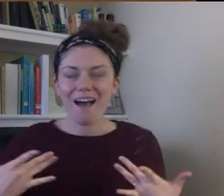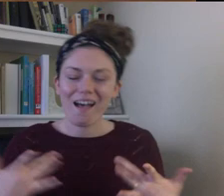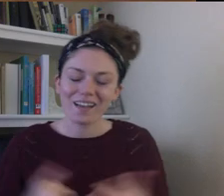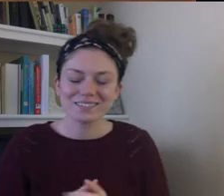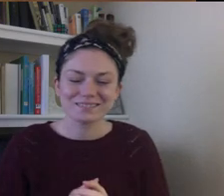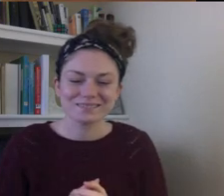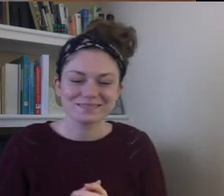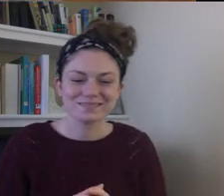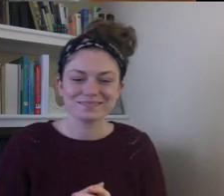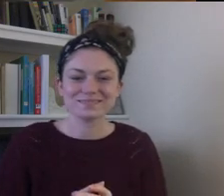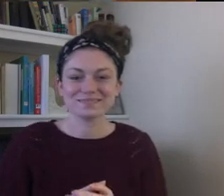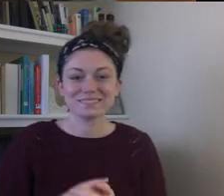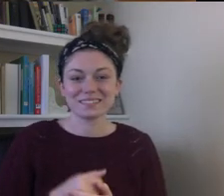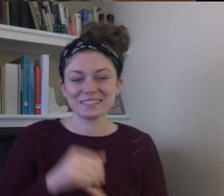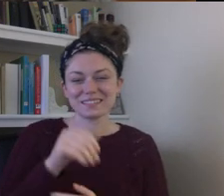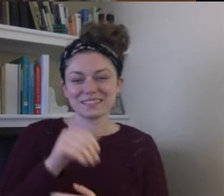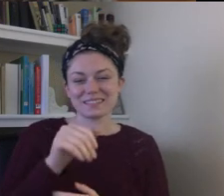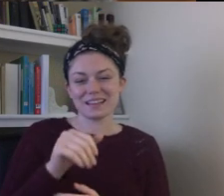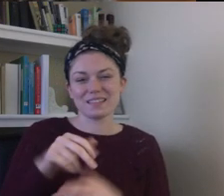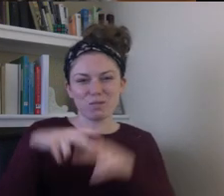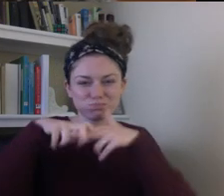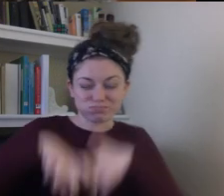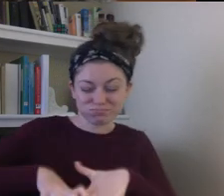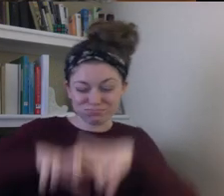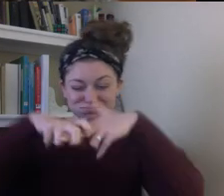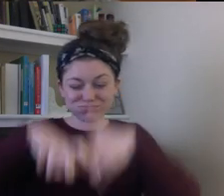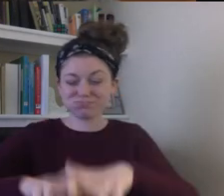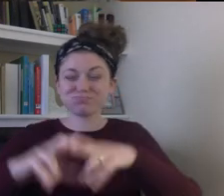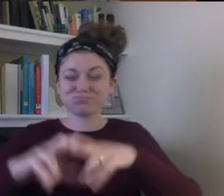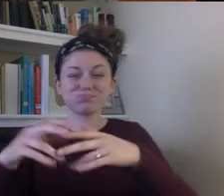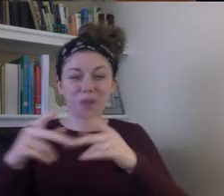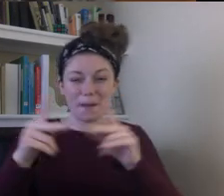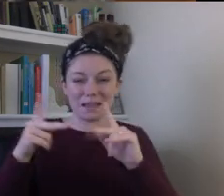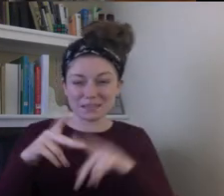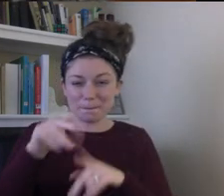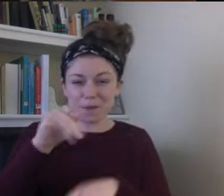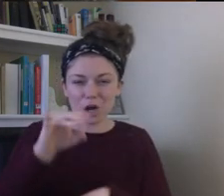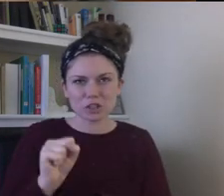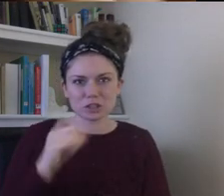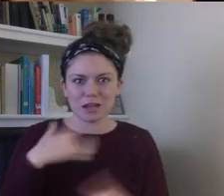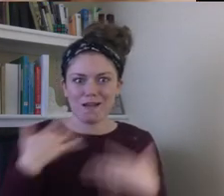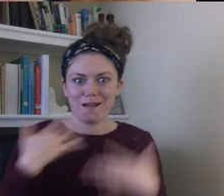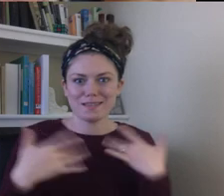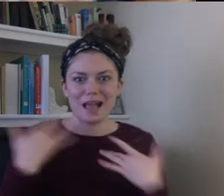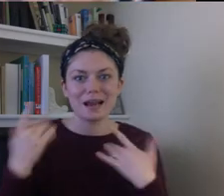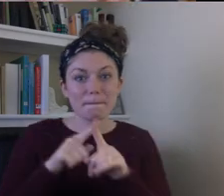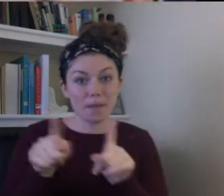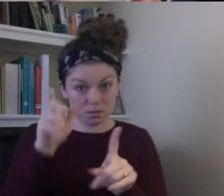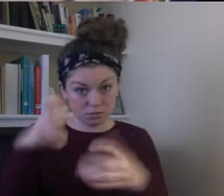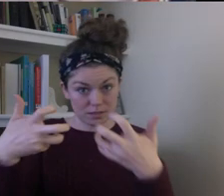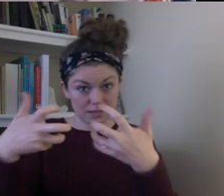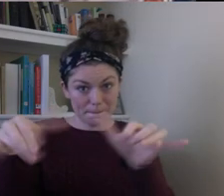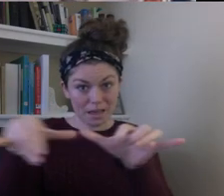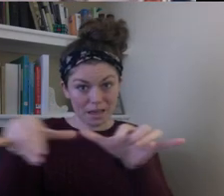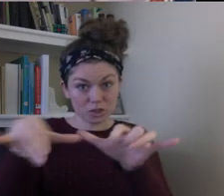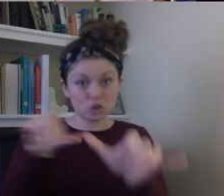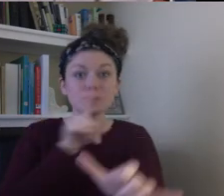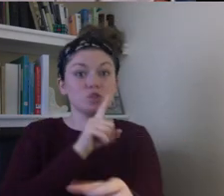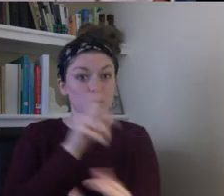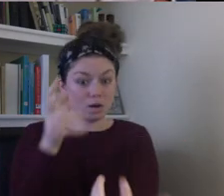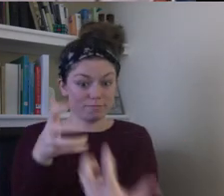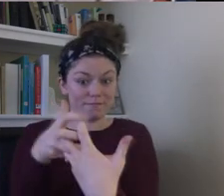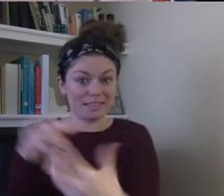Amusement parks are lots of fun. Play games or take a ride. Have your monster measured to make sure he fits